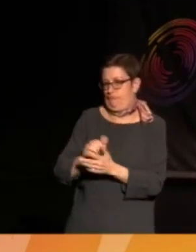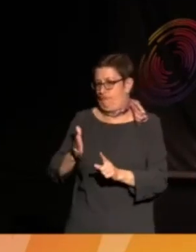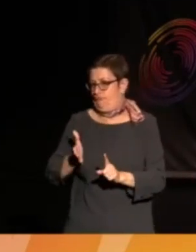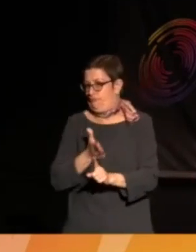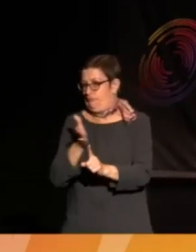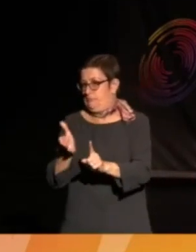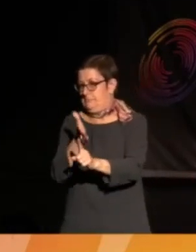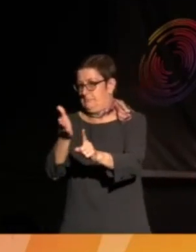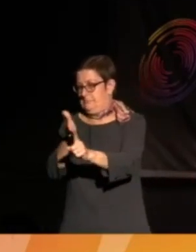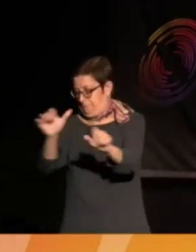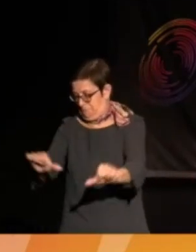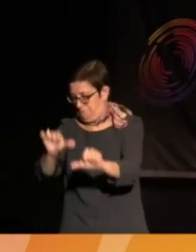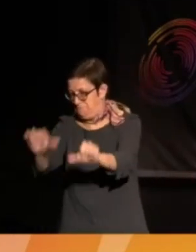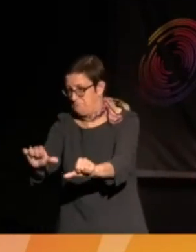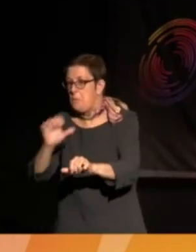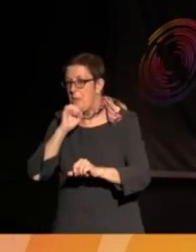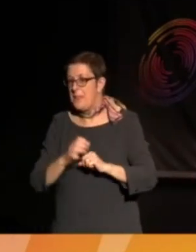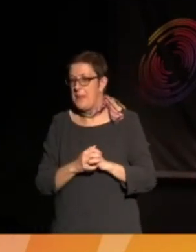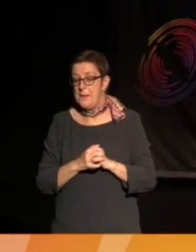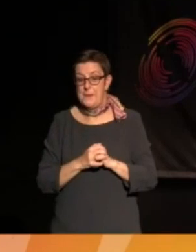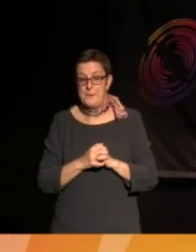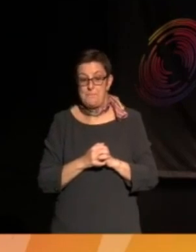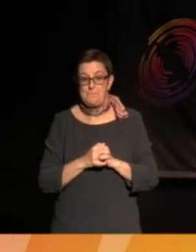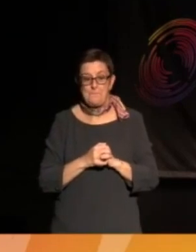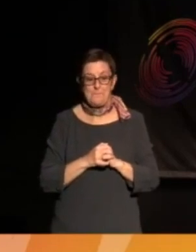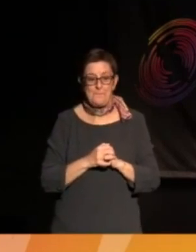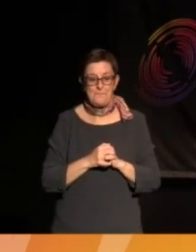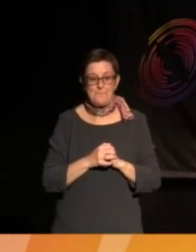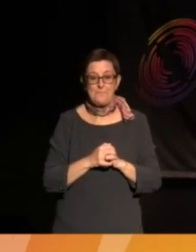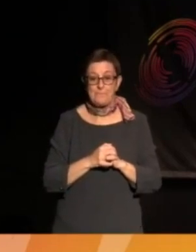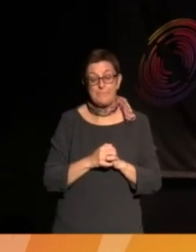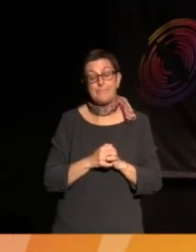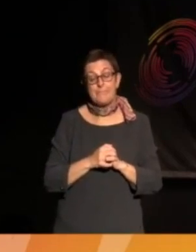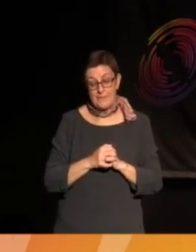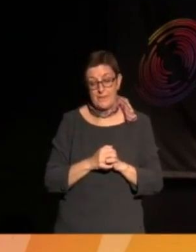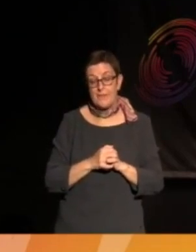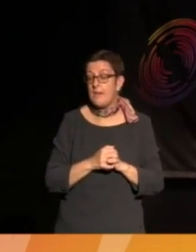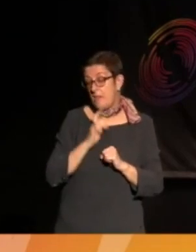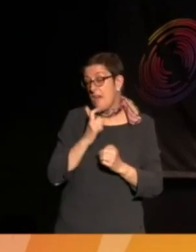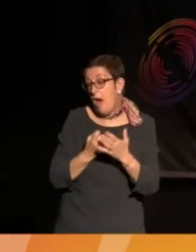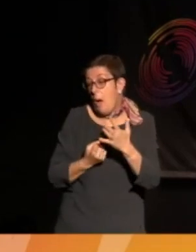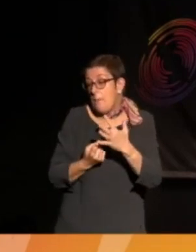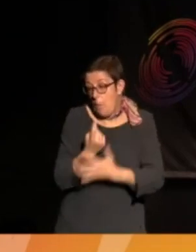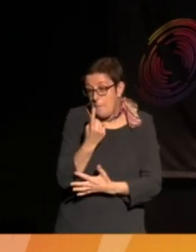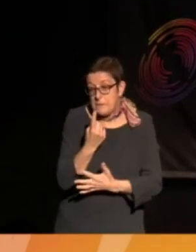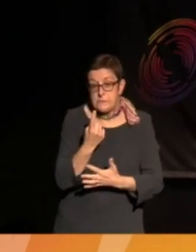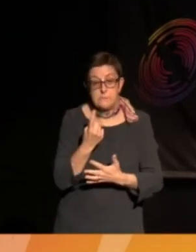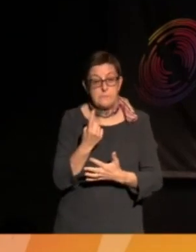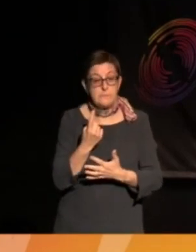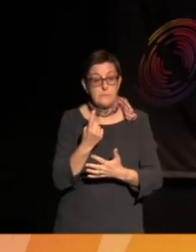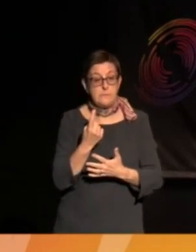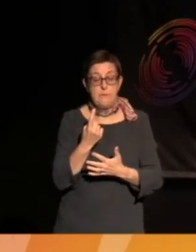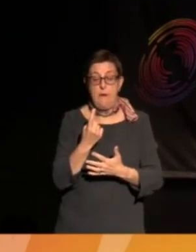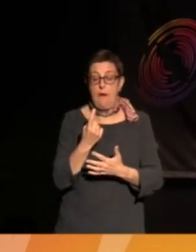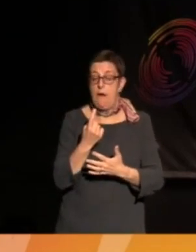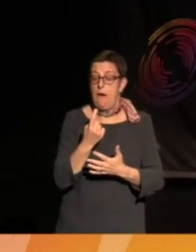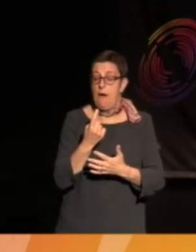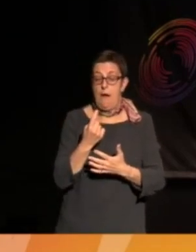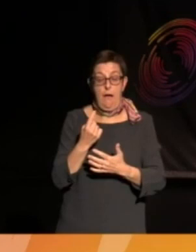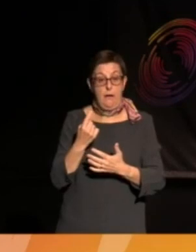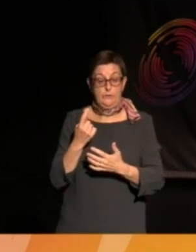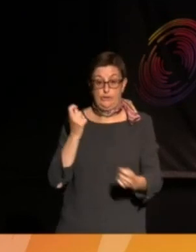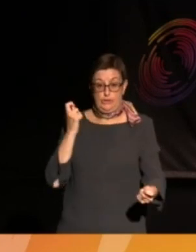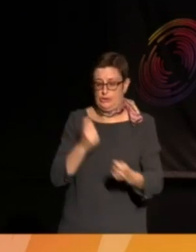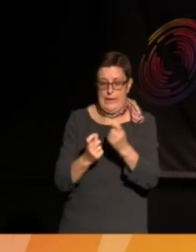are. That's my thought for the day. Okay. There are moments when generational change does happen, actually. I mean, there are those great leap forward